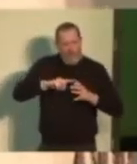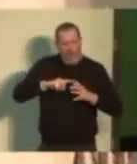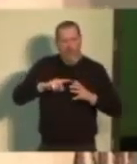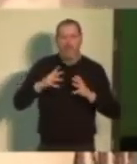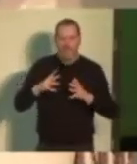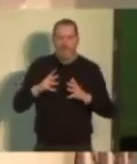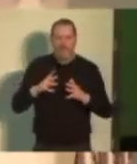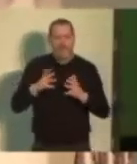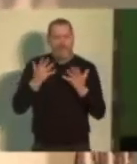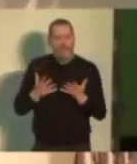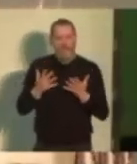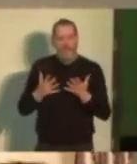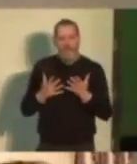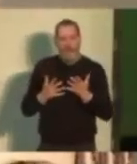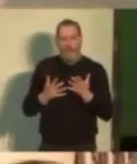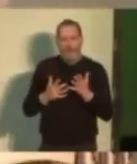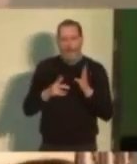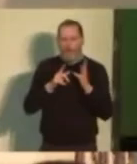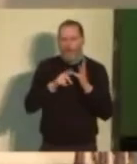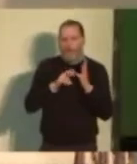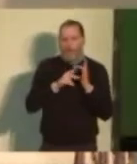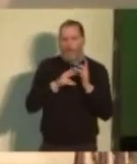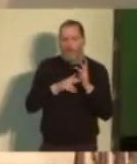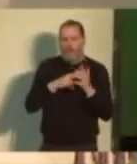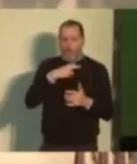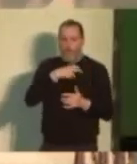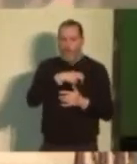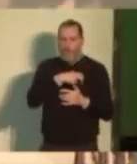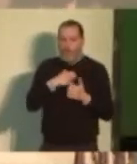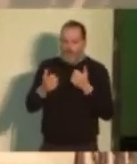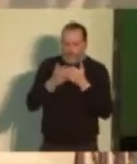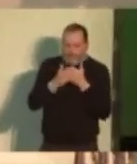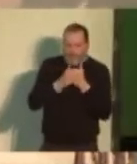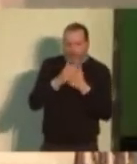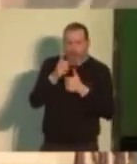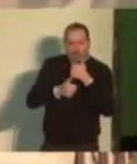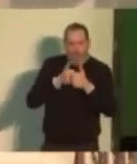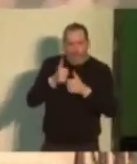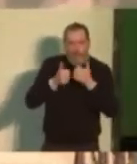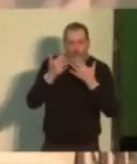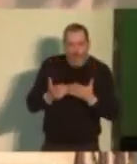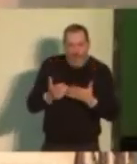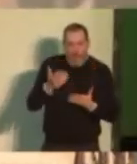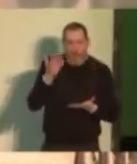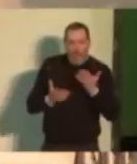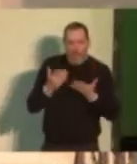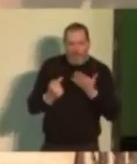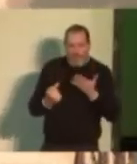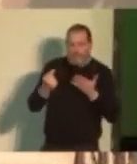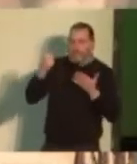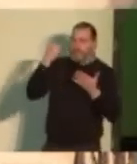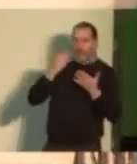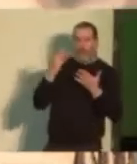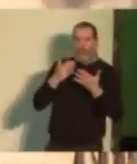more popular than they have been since the 1960s in the United States.